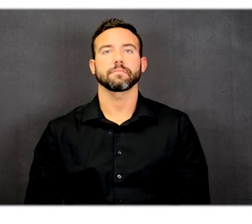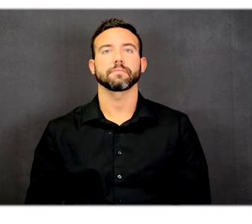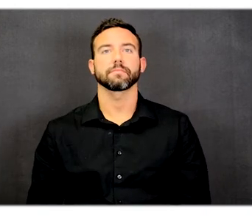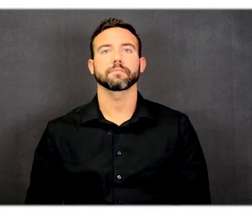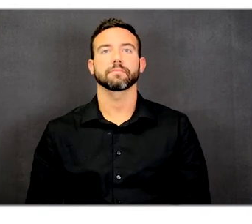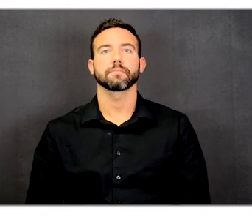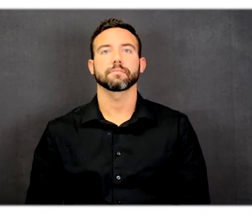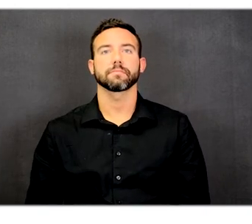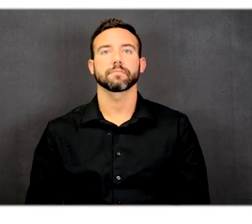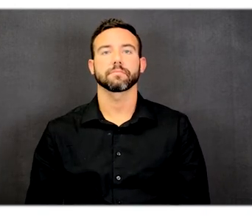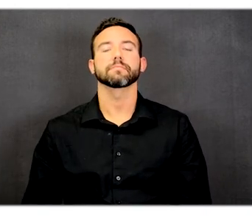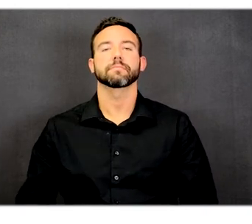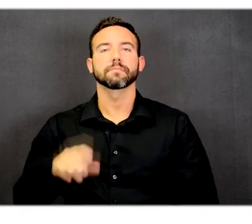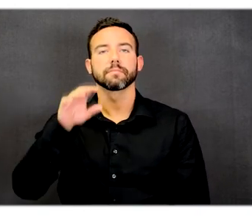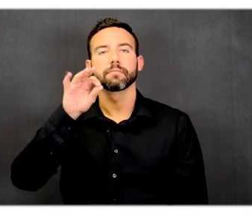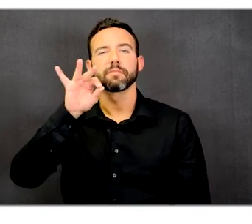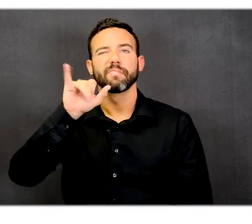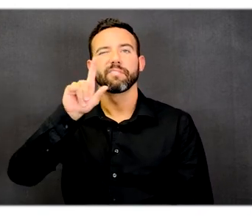Fitness center.